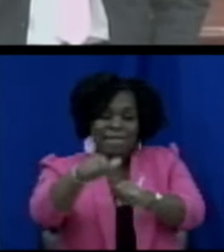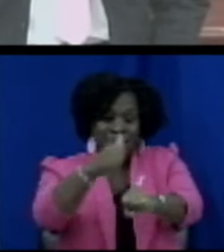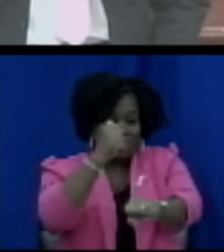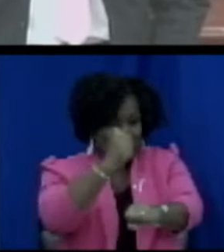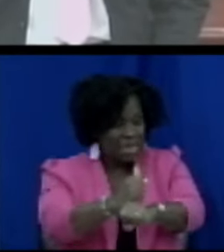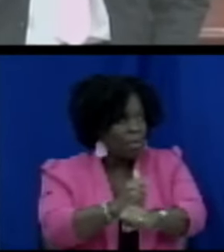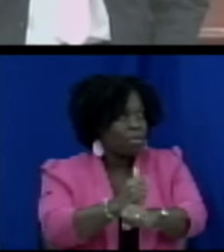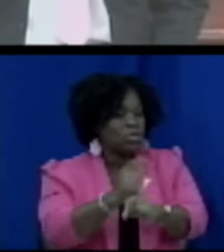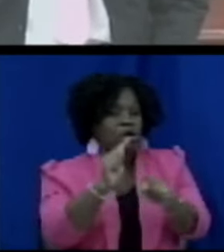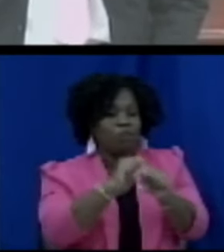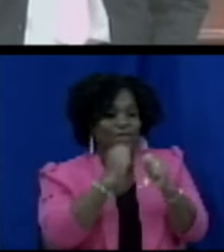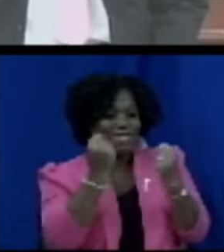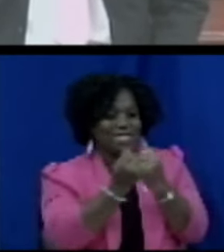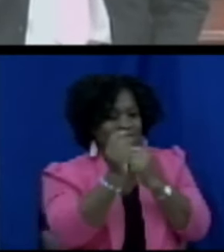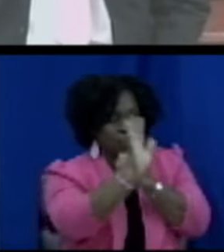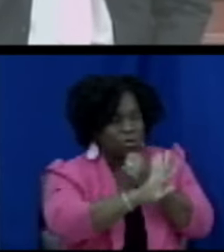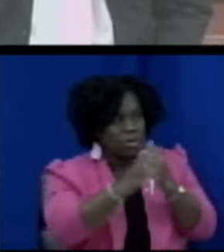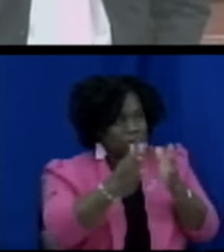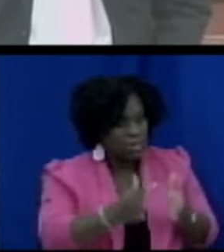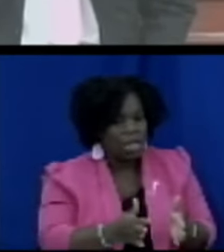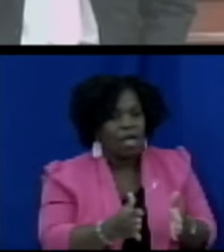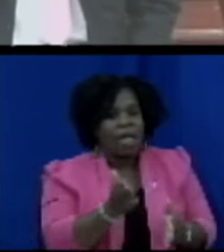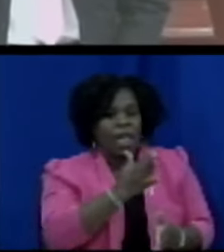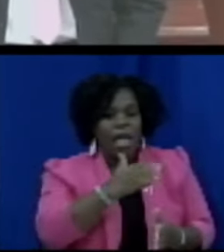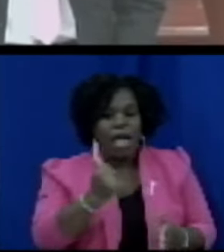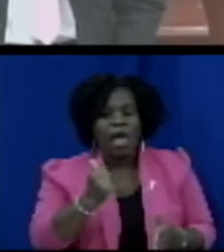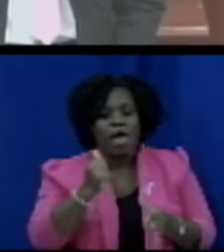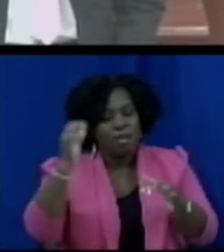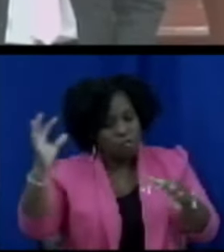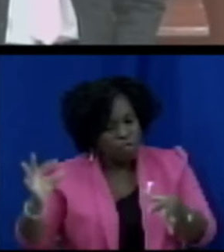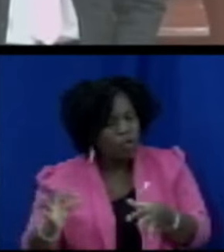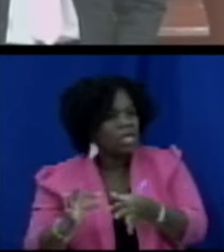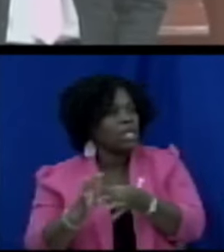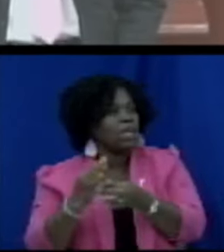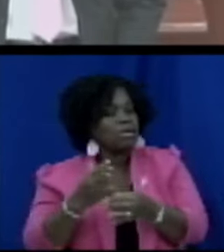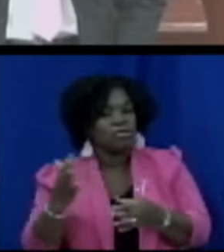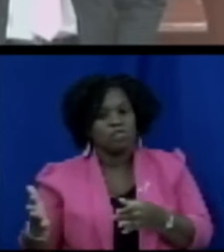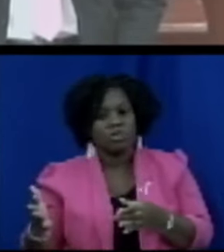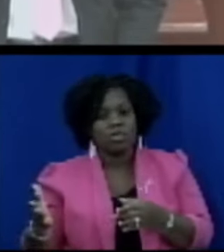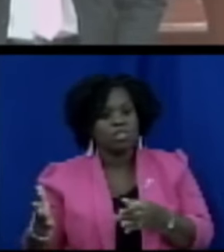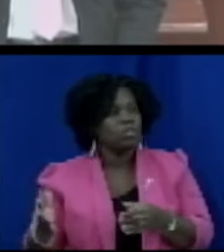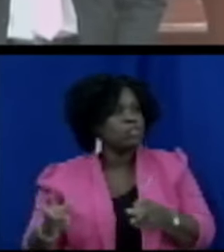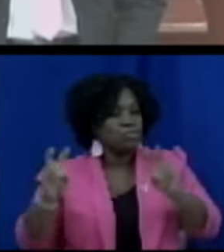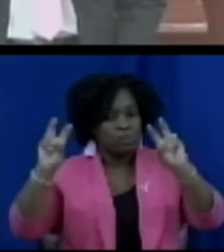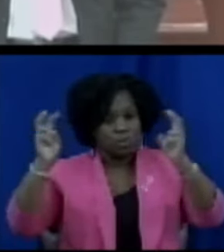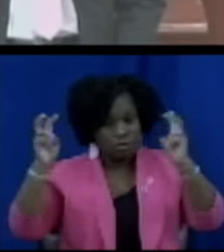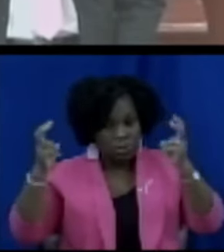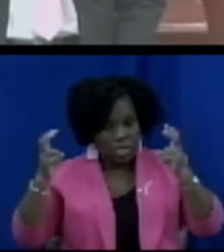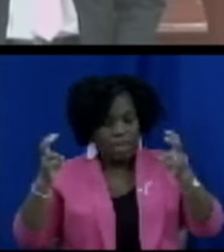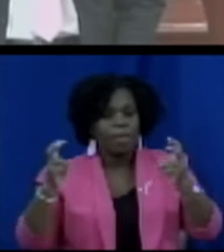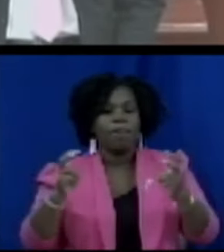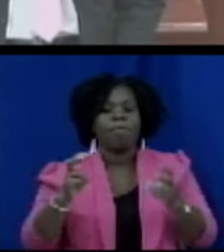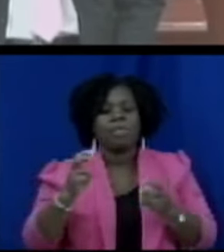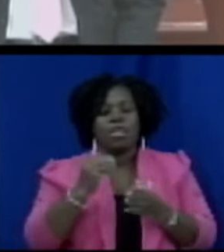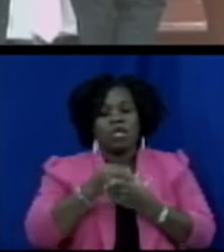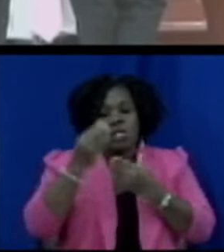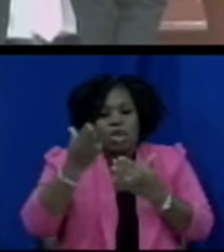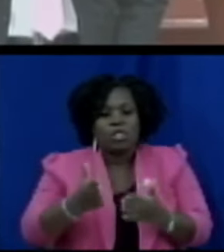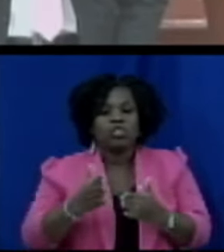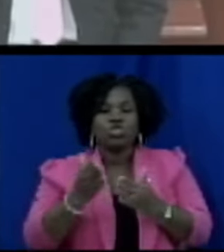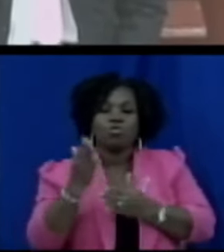a consumer affairs department and for connected purposes otherwise known as the consumer protection bill